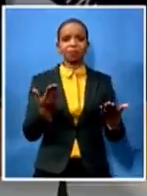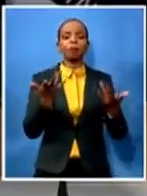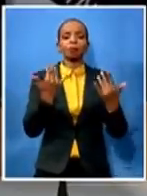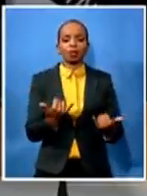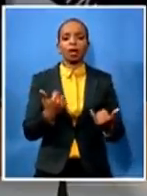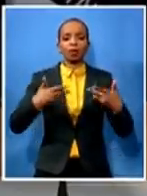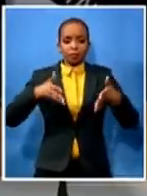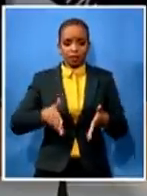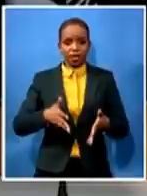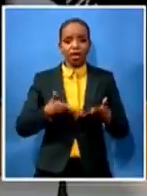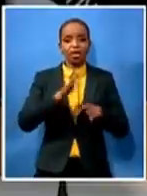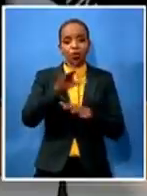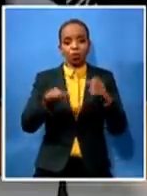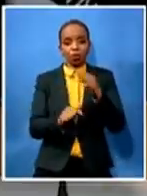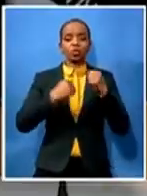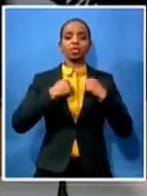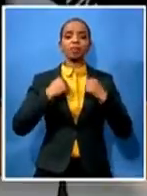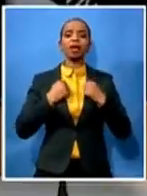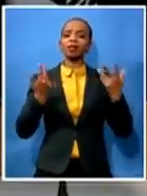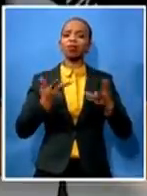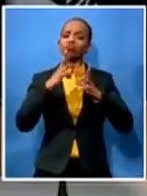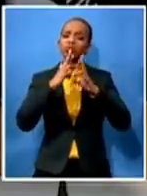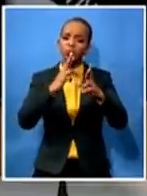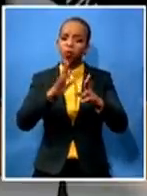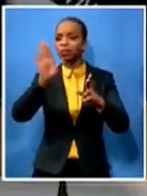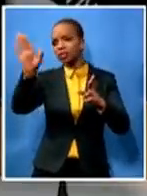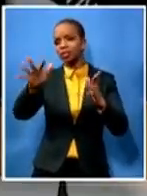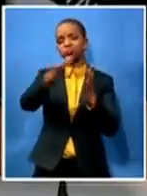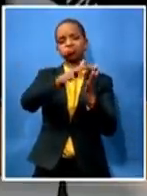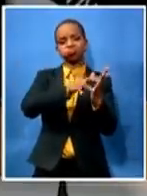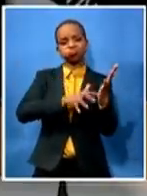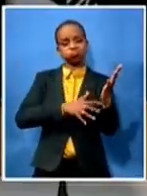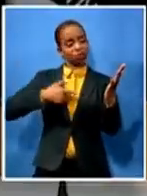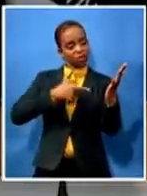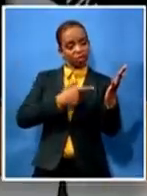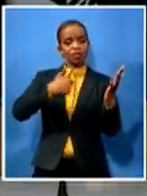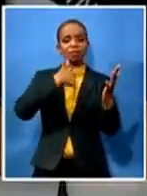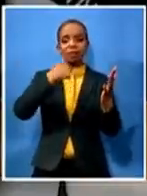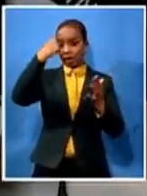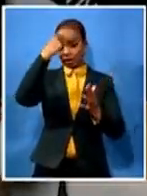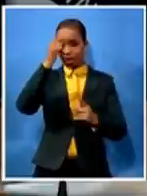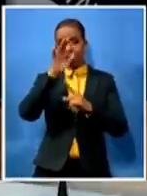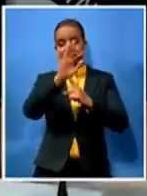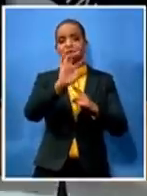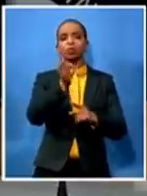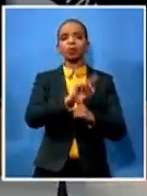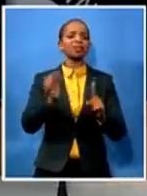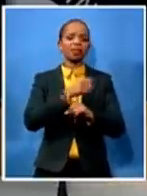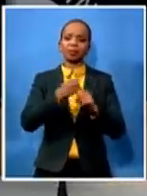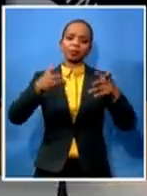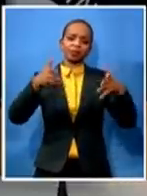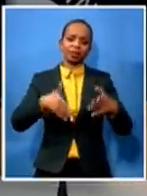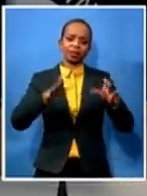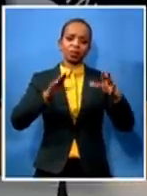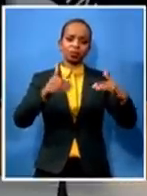affidavits which i also think reflect an abuse of this commission for motives better known to him the